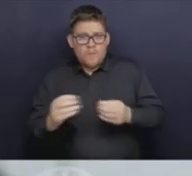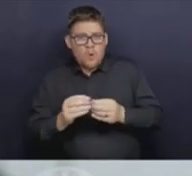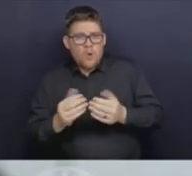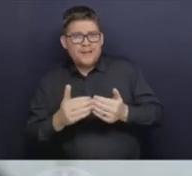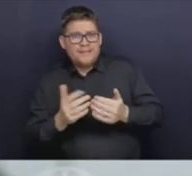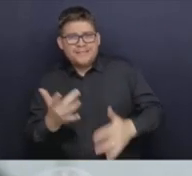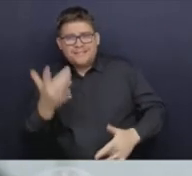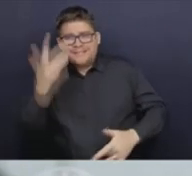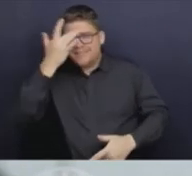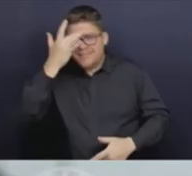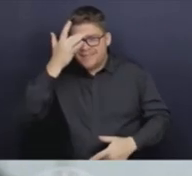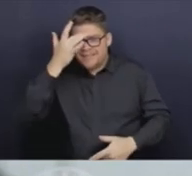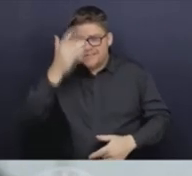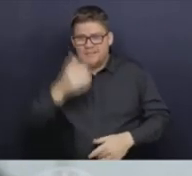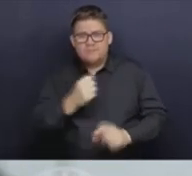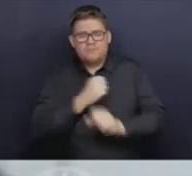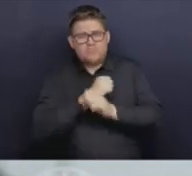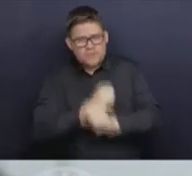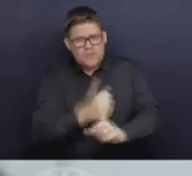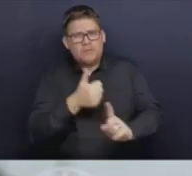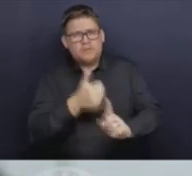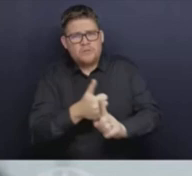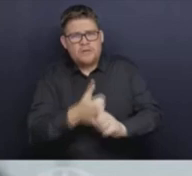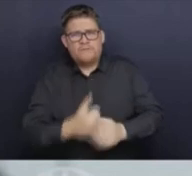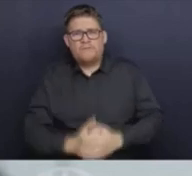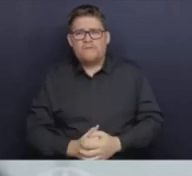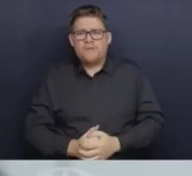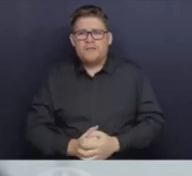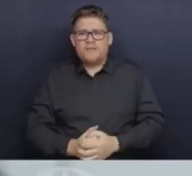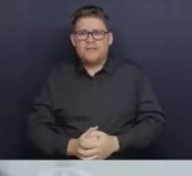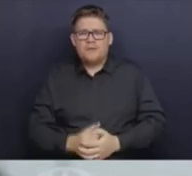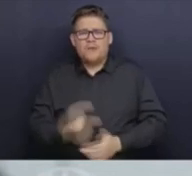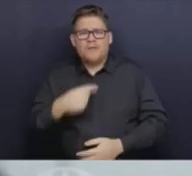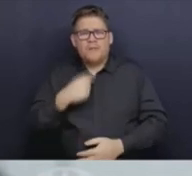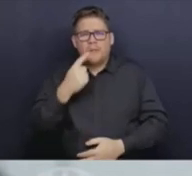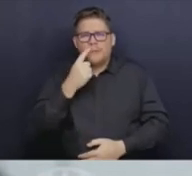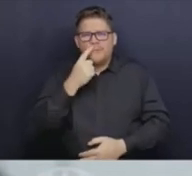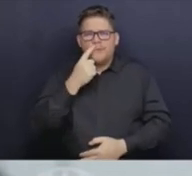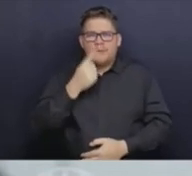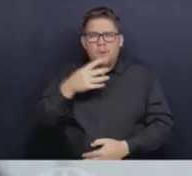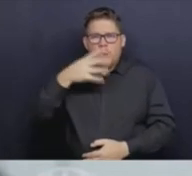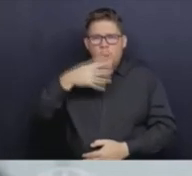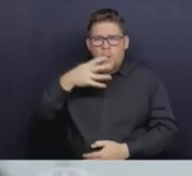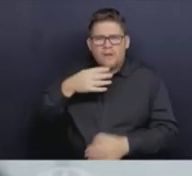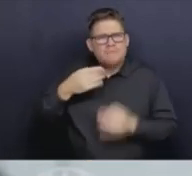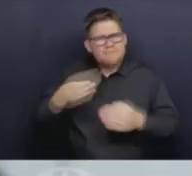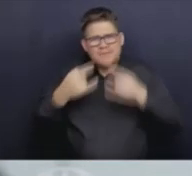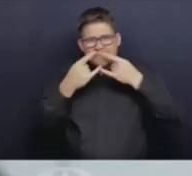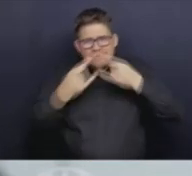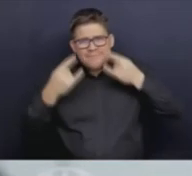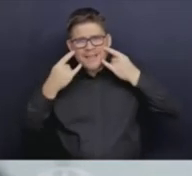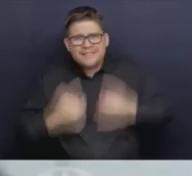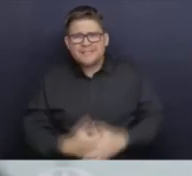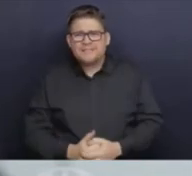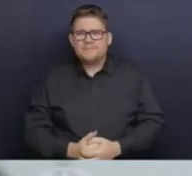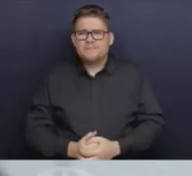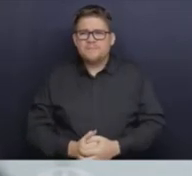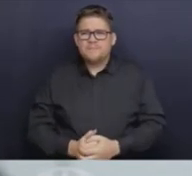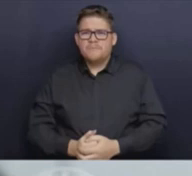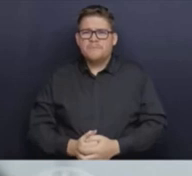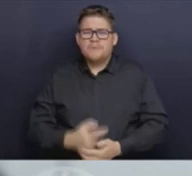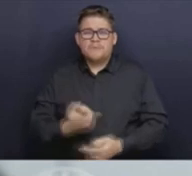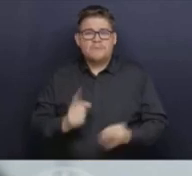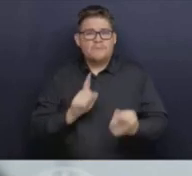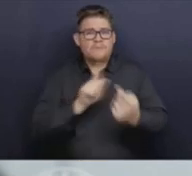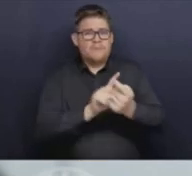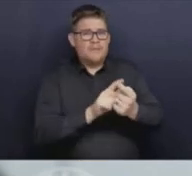if you have mild symptoms of what could be a respiratory virus, or still recovering, or have had contact with somebody at home who's